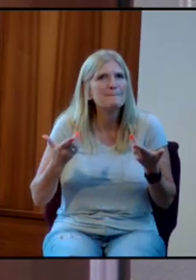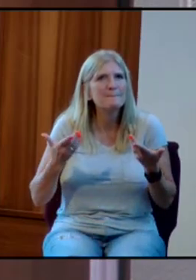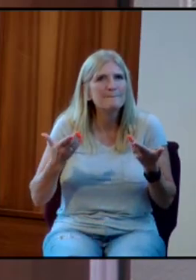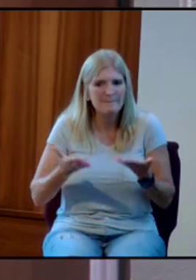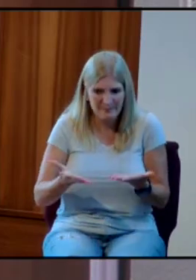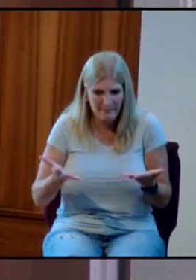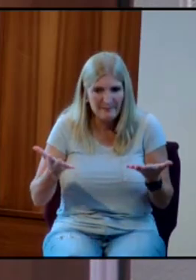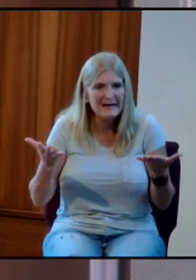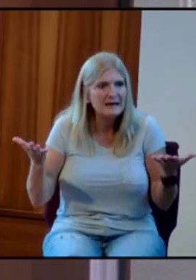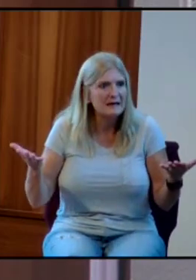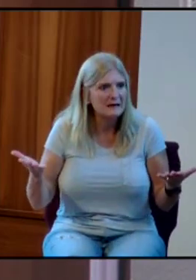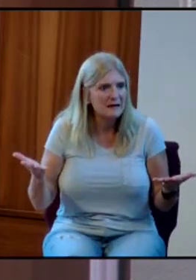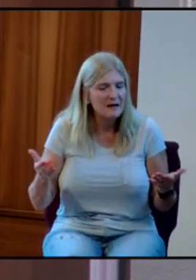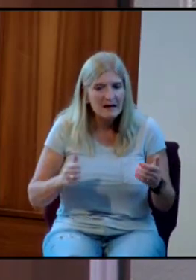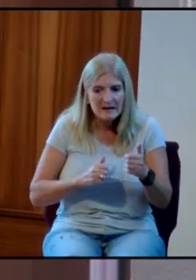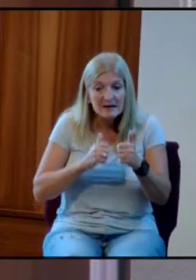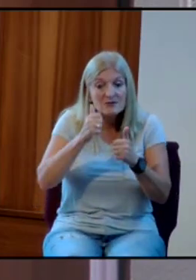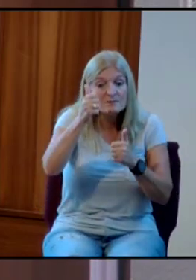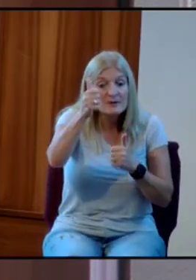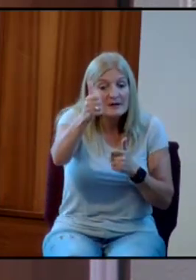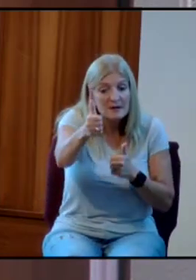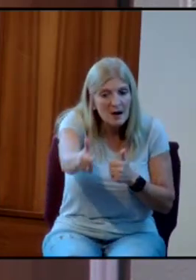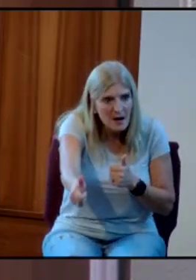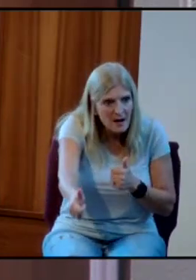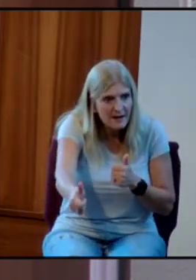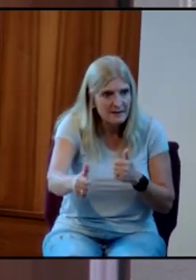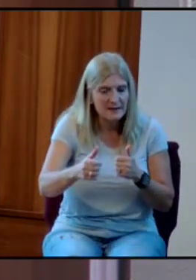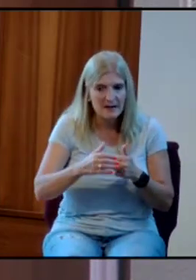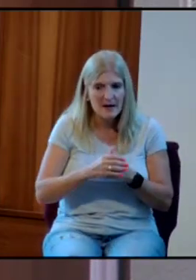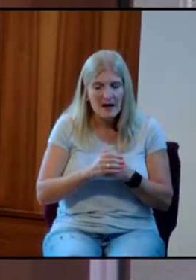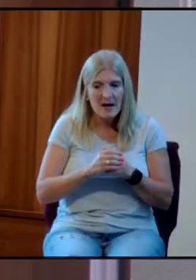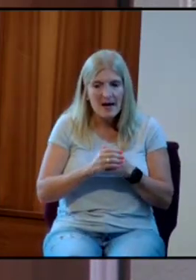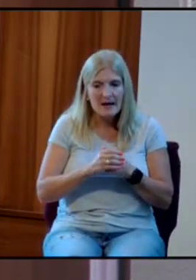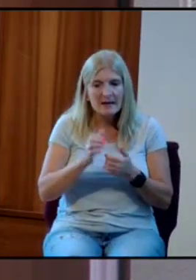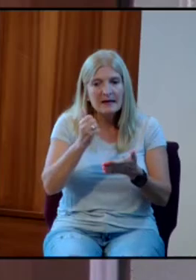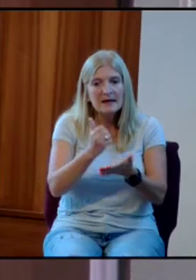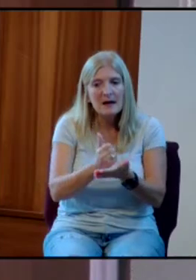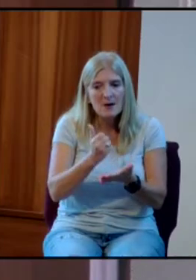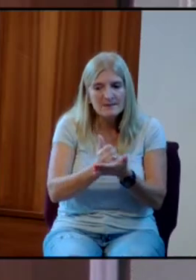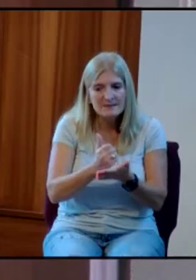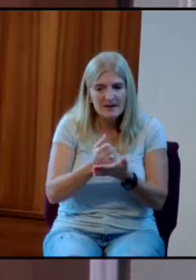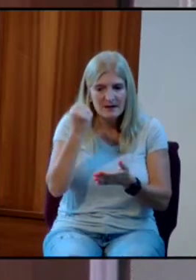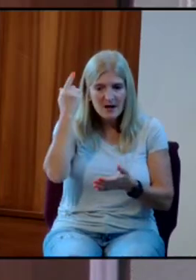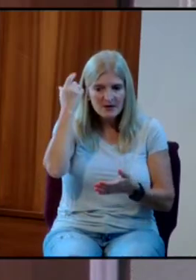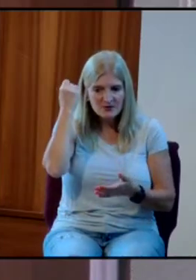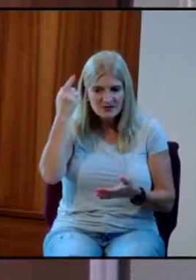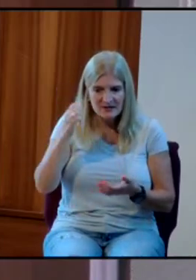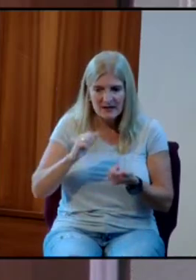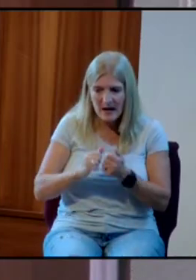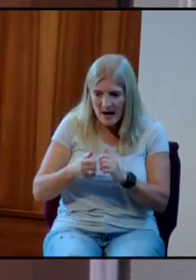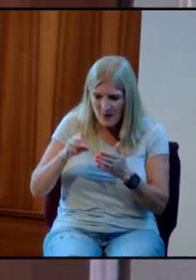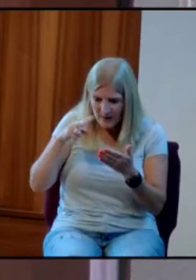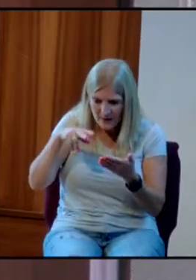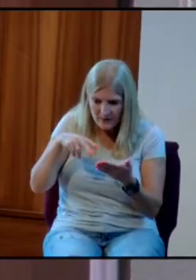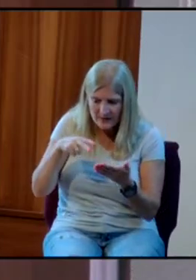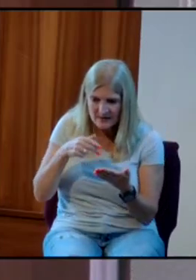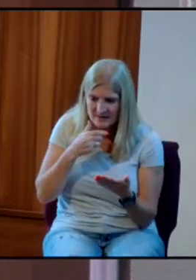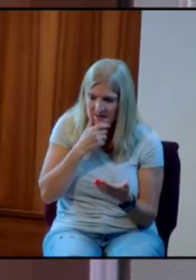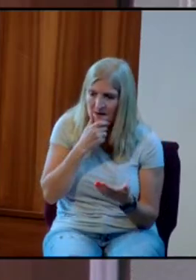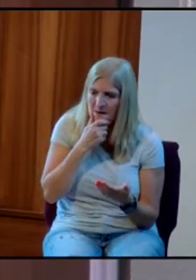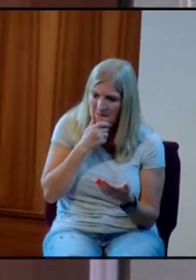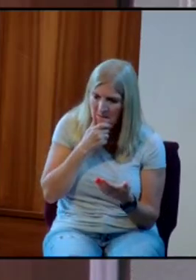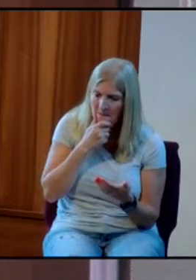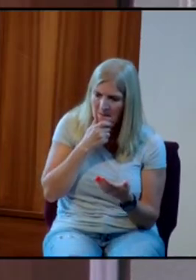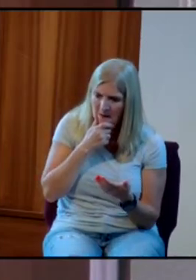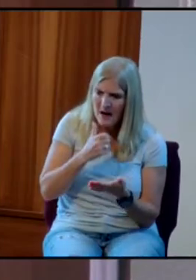beyond what's the words say, and he starts applying them to me as a person. Church. does it mean to